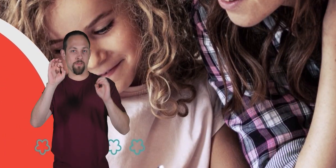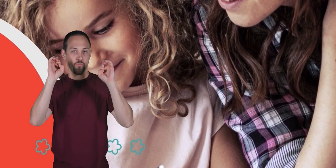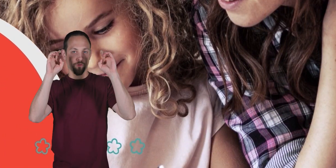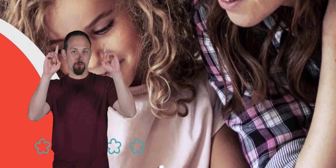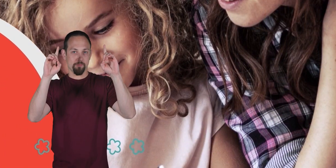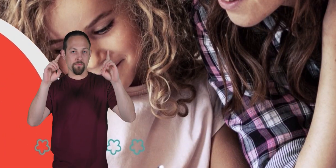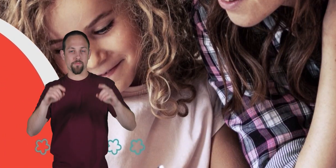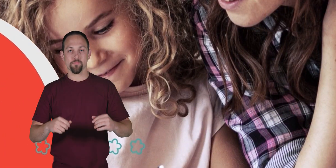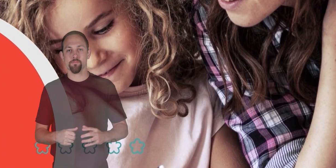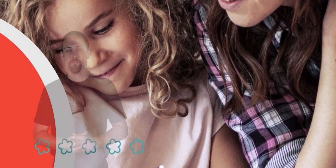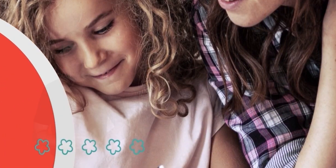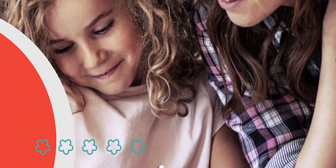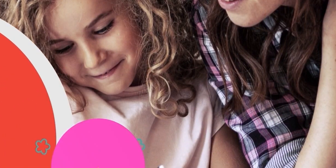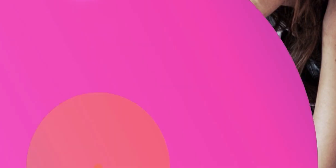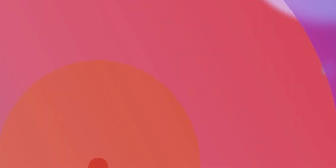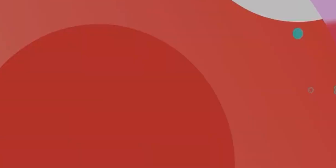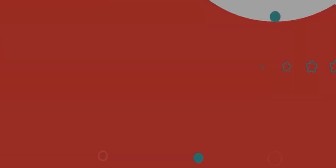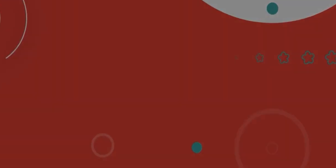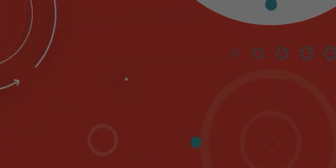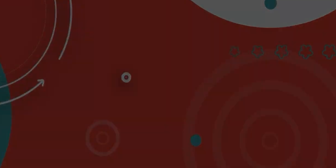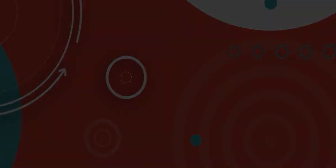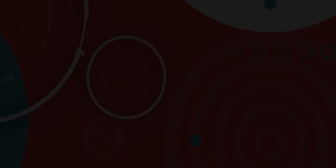the For more visit